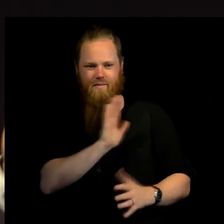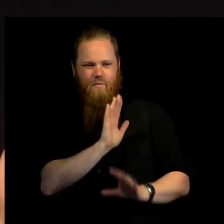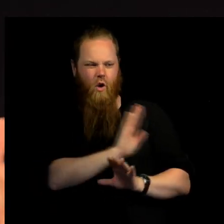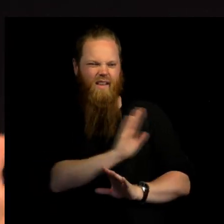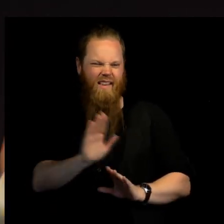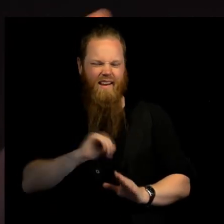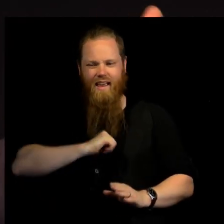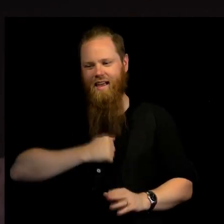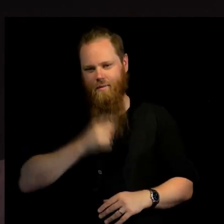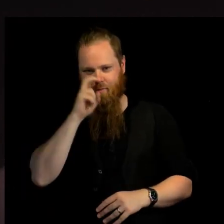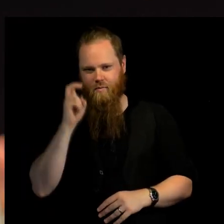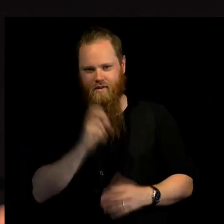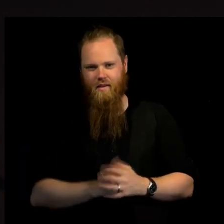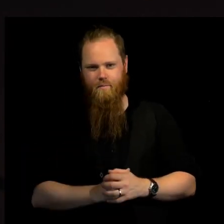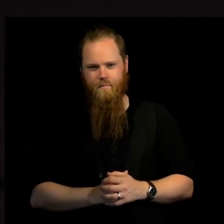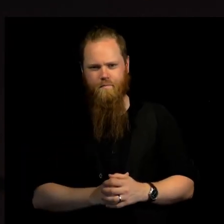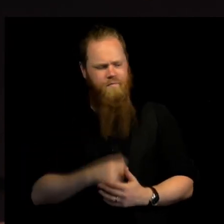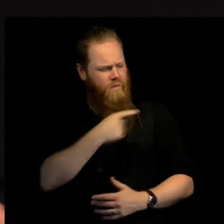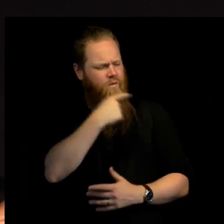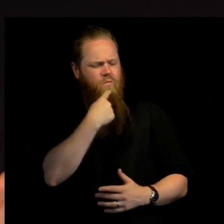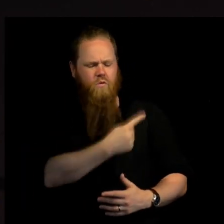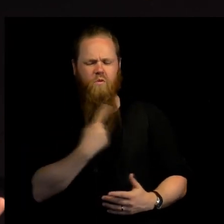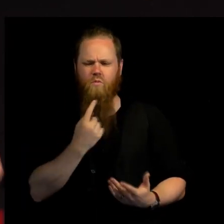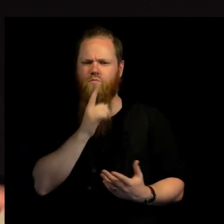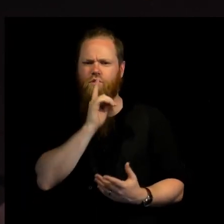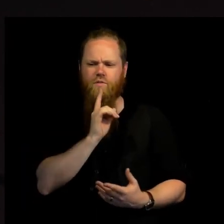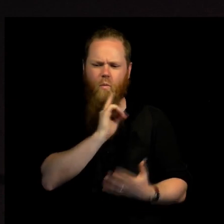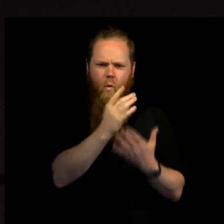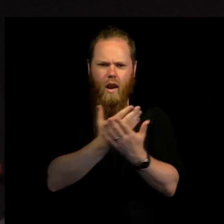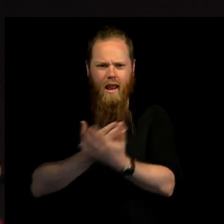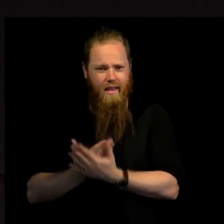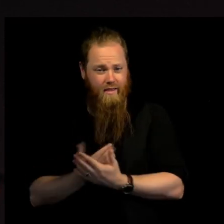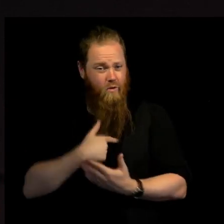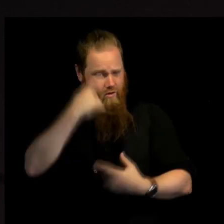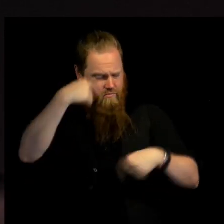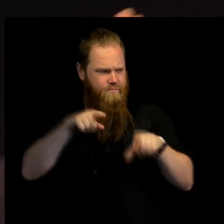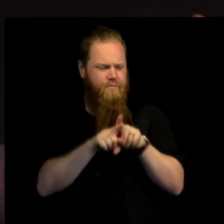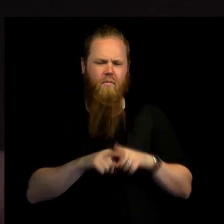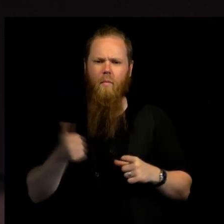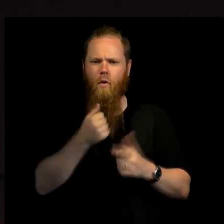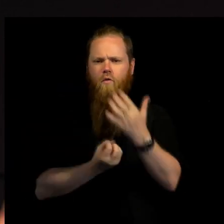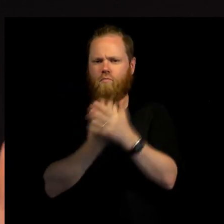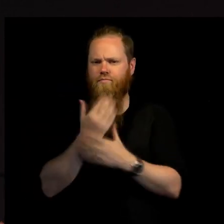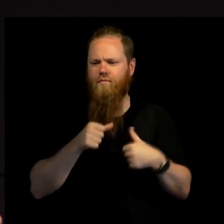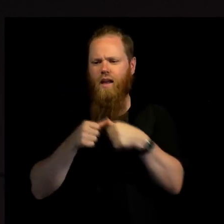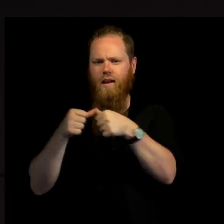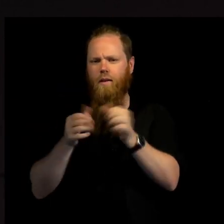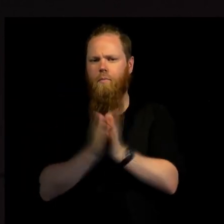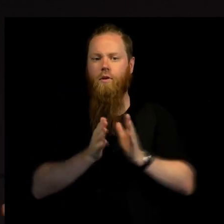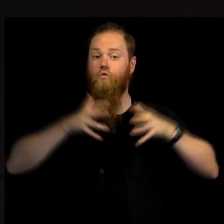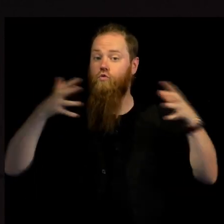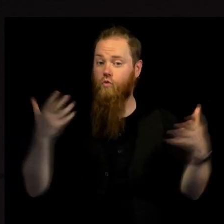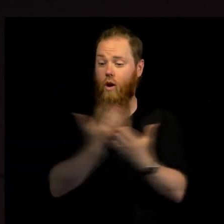question about, because you mentioned the small countries, and how I agree about the alliances that needs to be built with the big countries, but also,